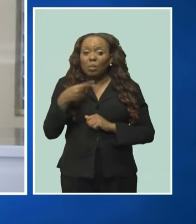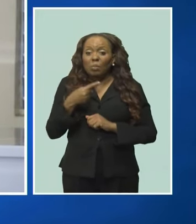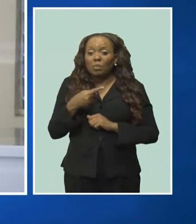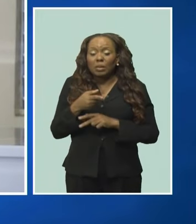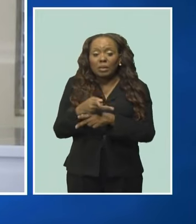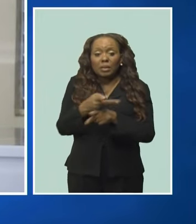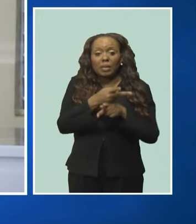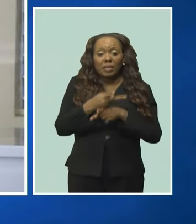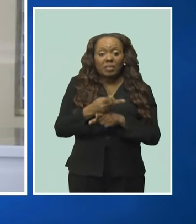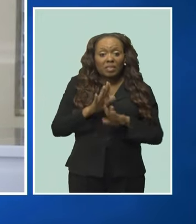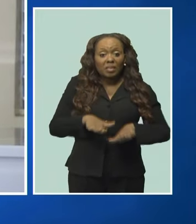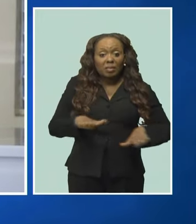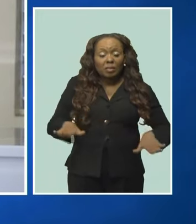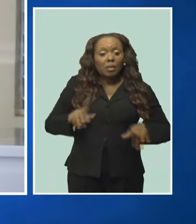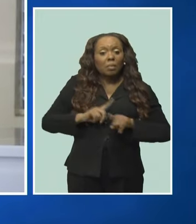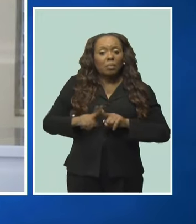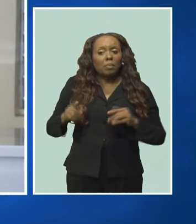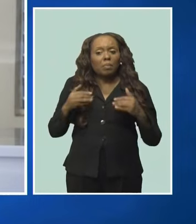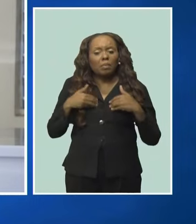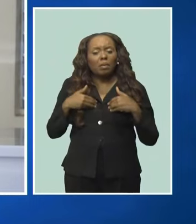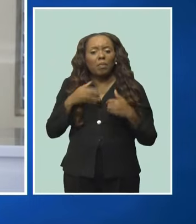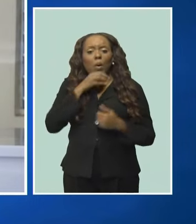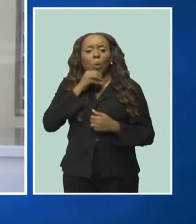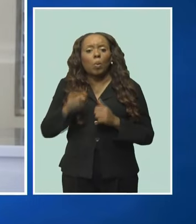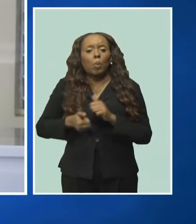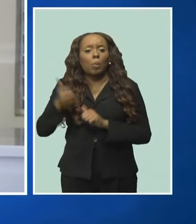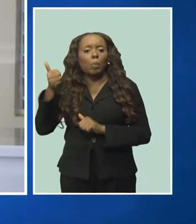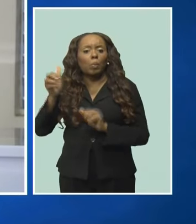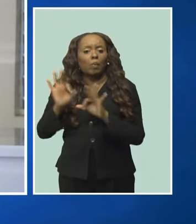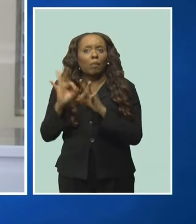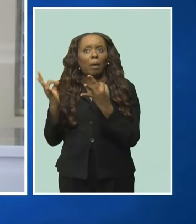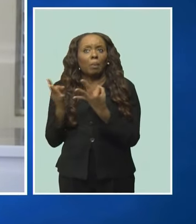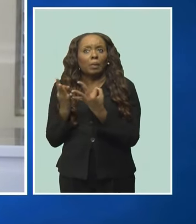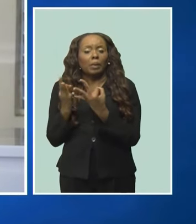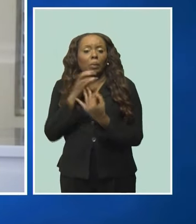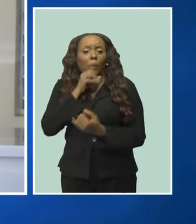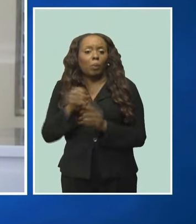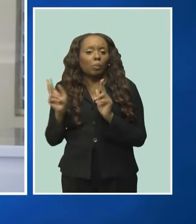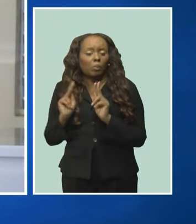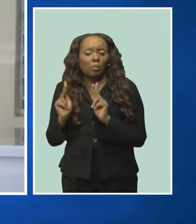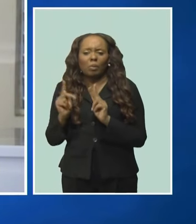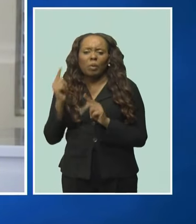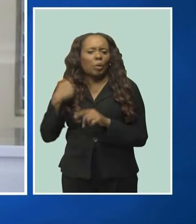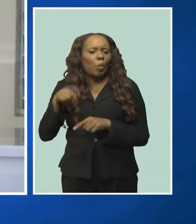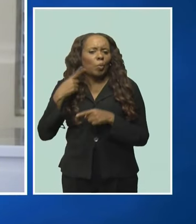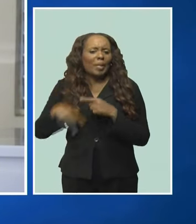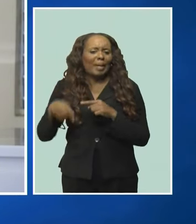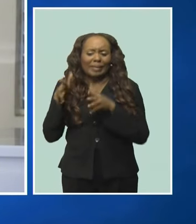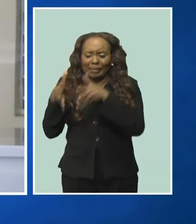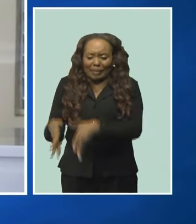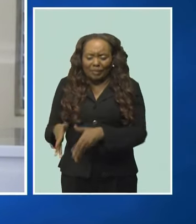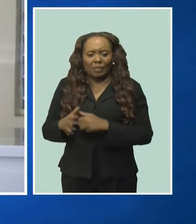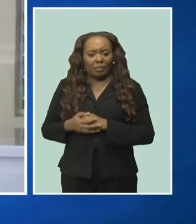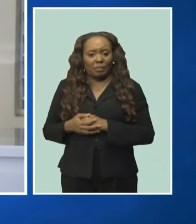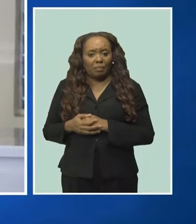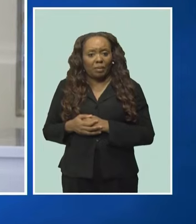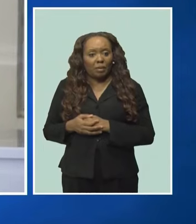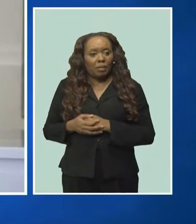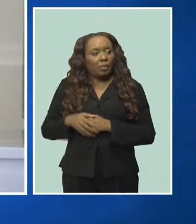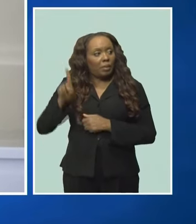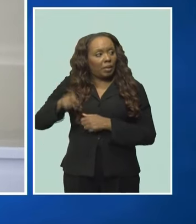lot of us have our older relatives living with us and we can't go and work because they need constant care and so this is one of the ways in which